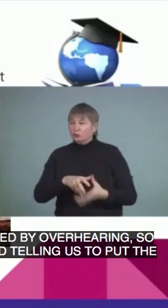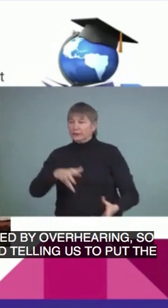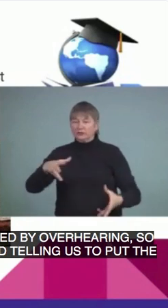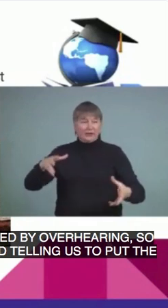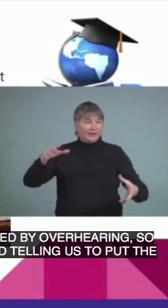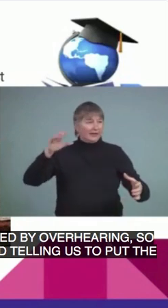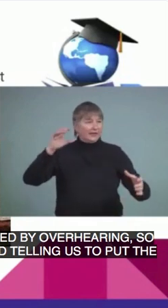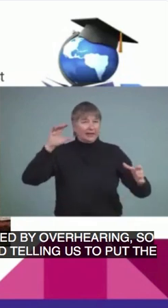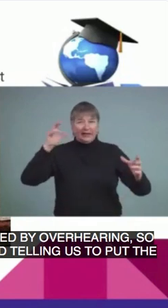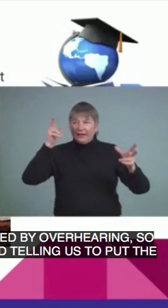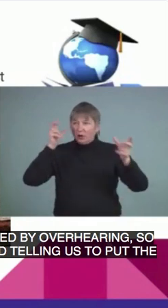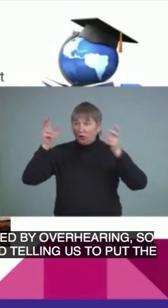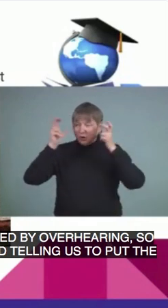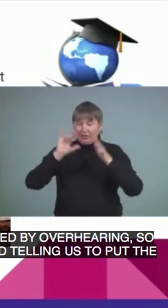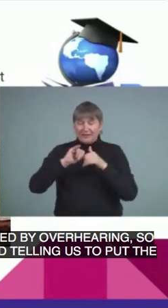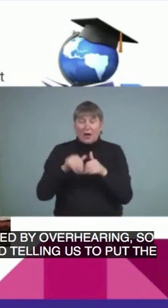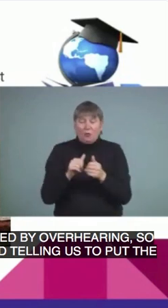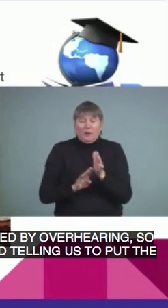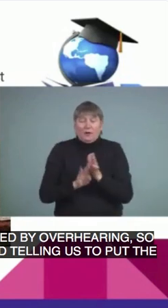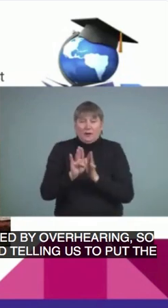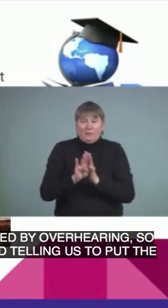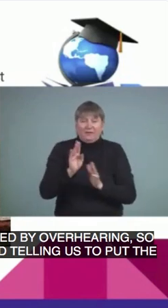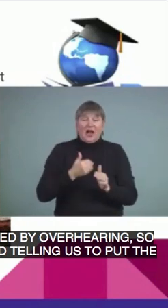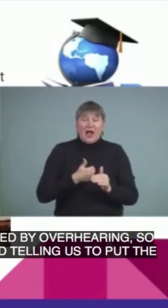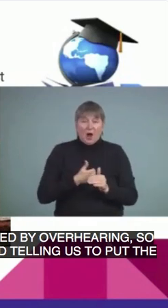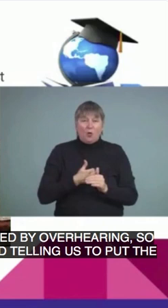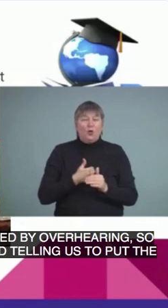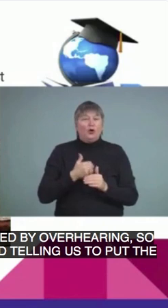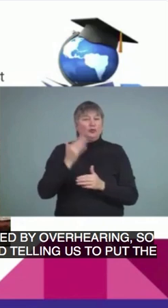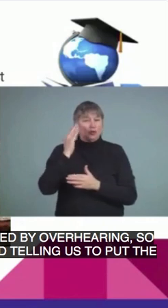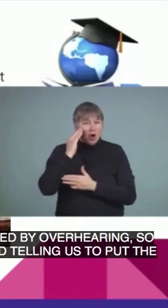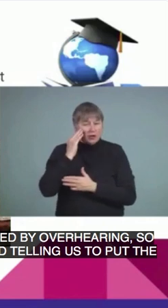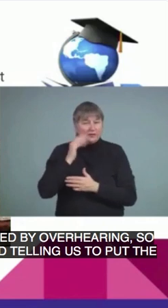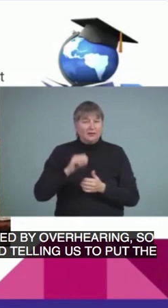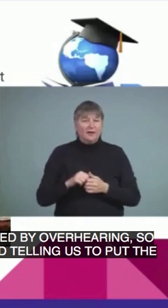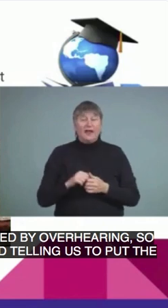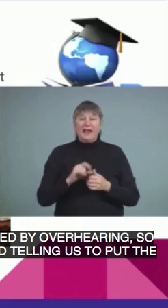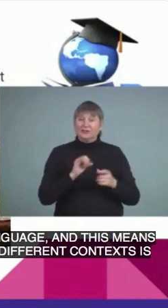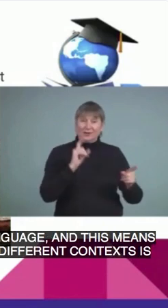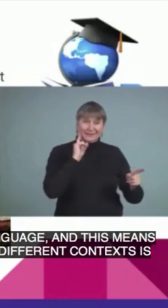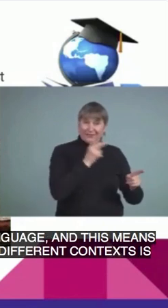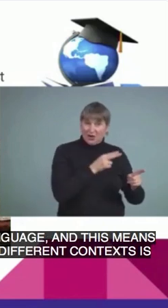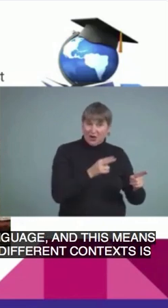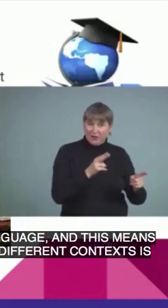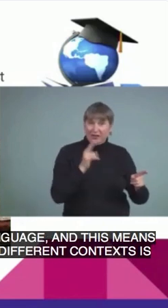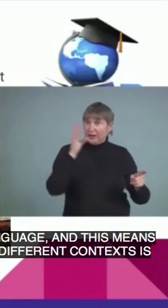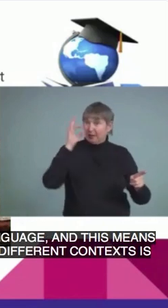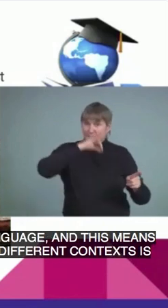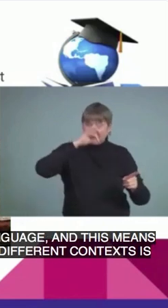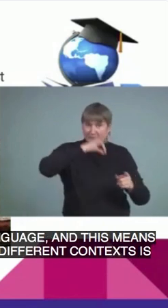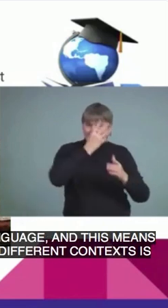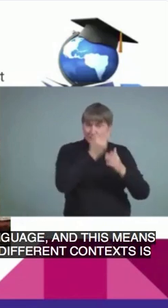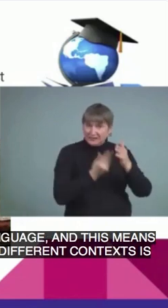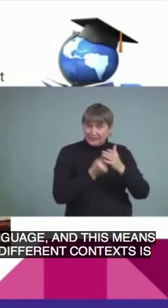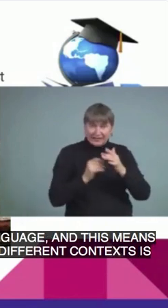is how we build our repertoire. So, when overhearing isn't the best way to access this vocabulary,